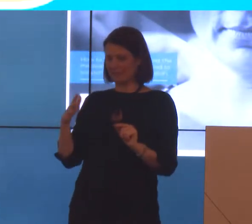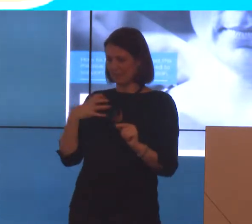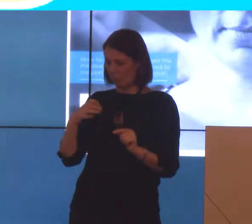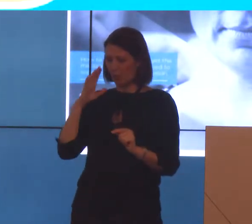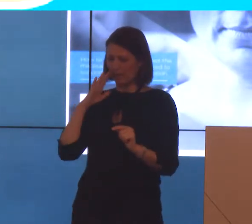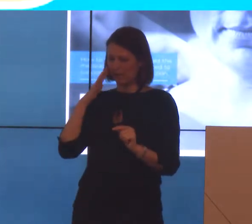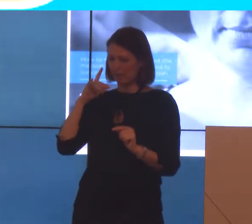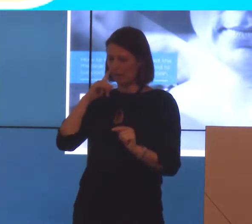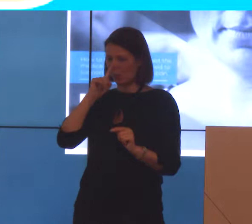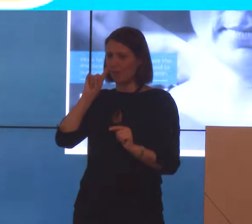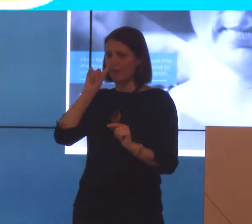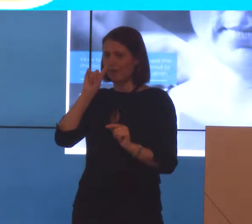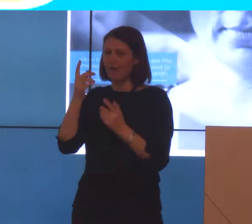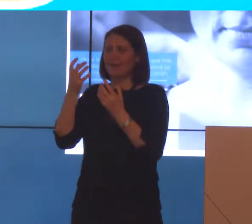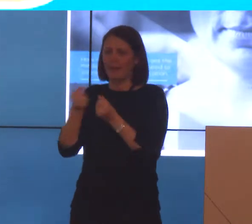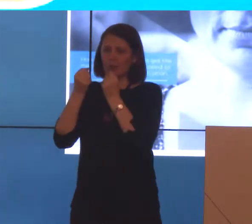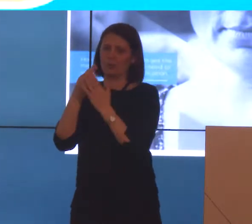trouble getting reports.